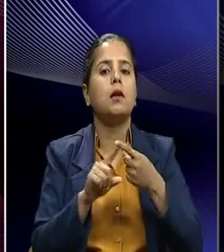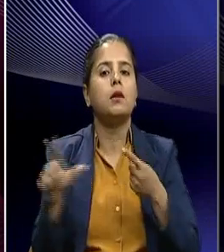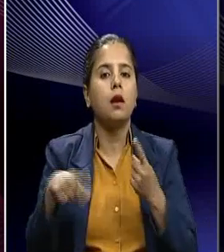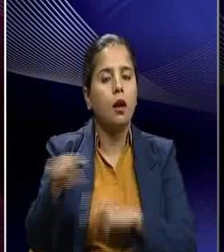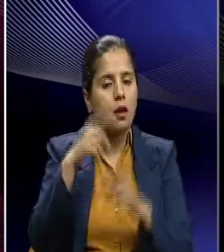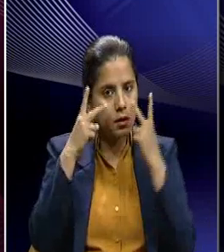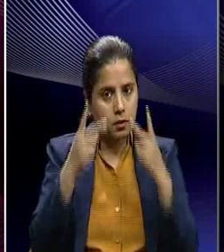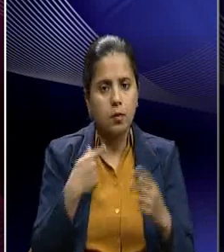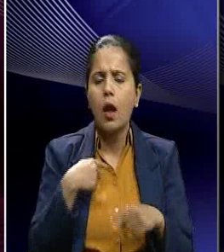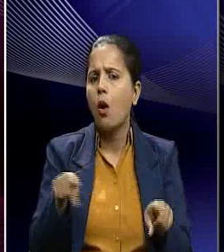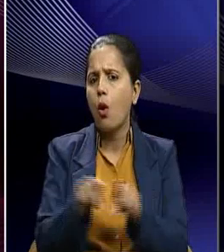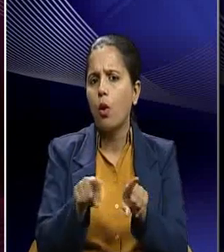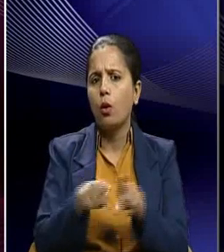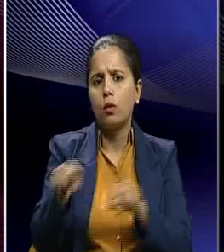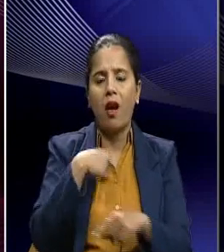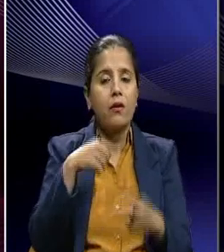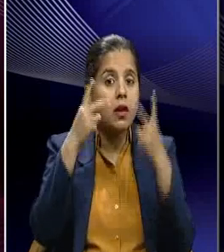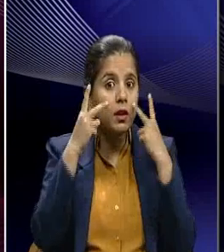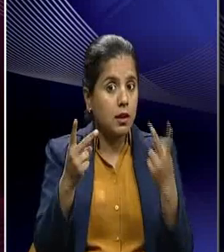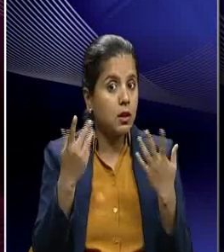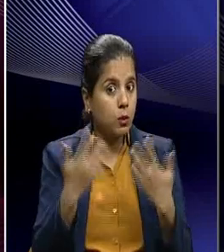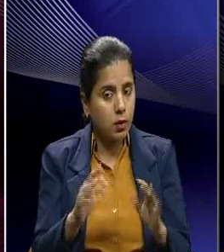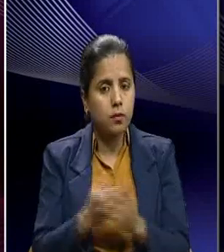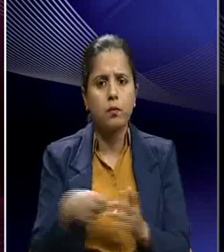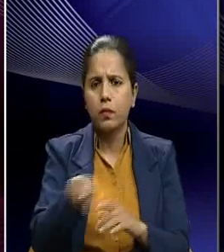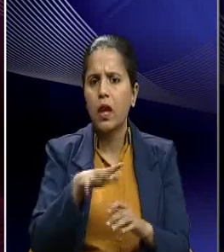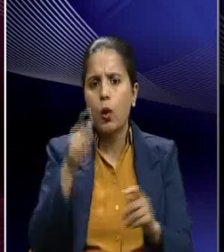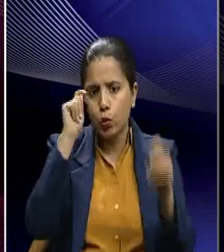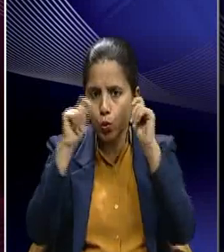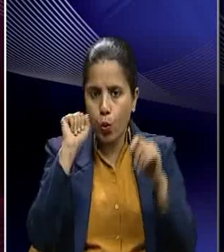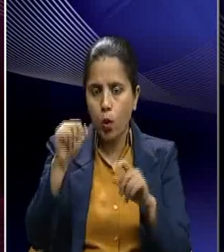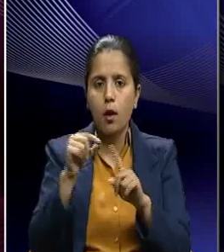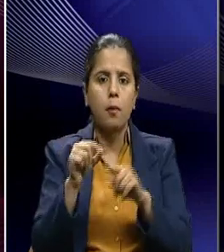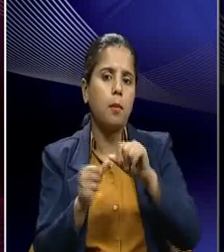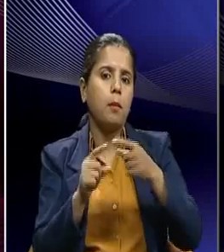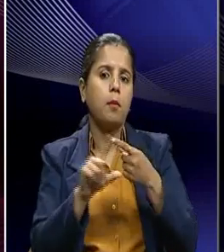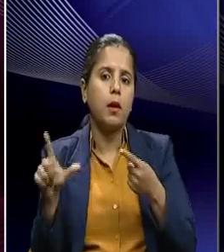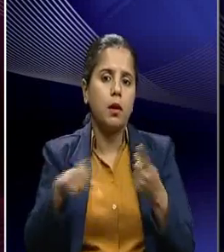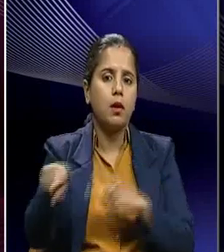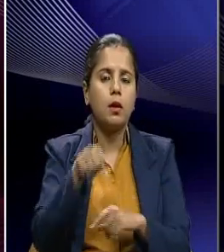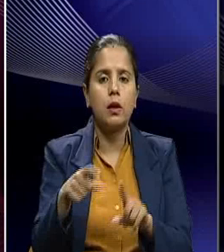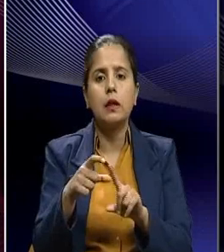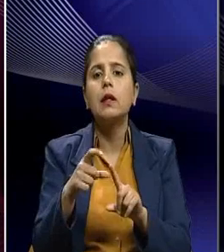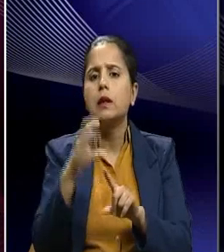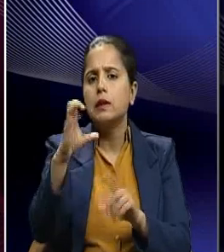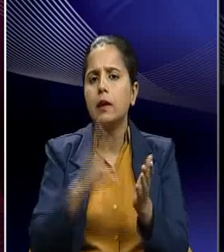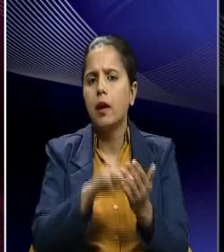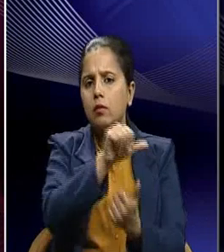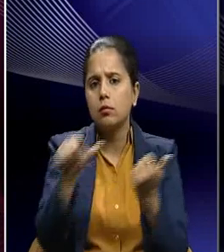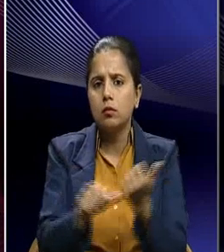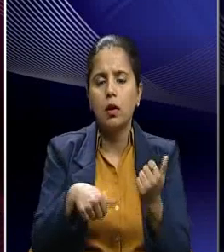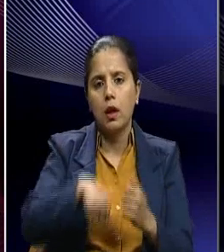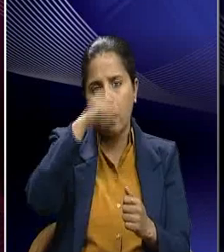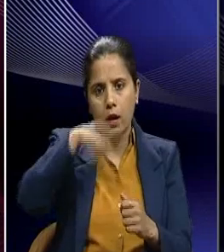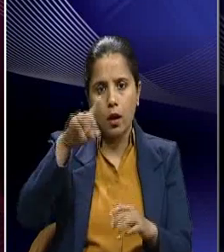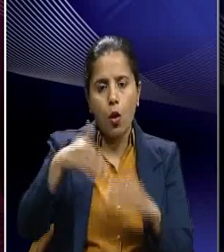we also have seen that how the role of Patel as the first deputy prime minister of India and the